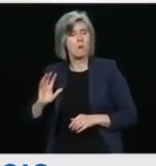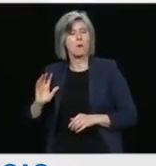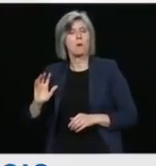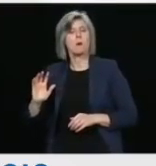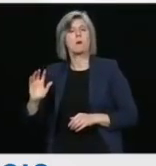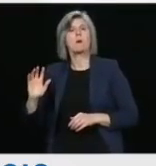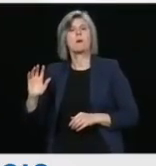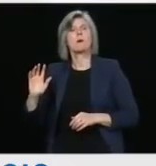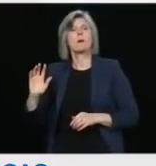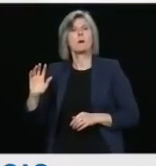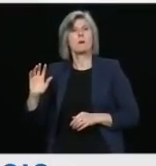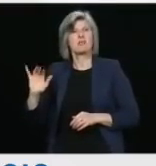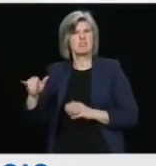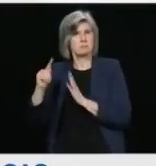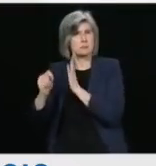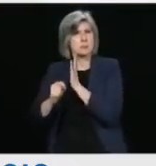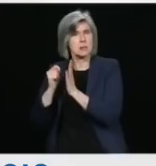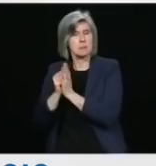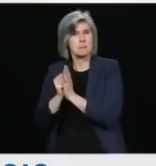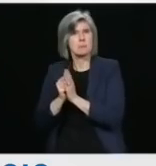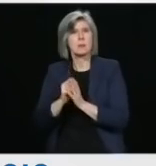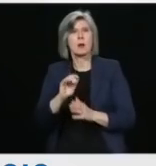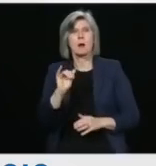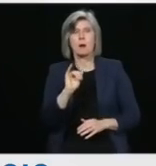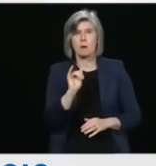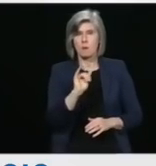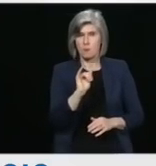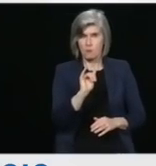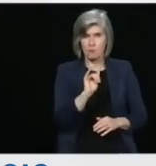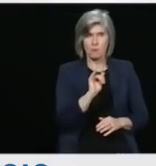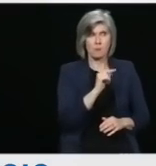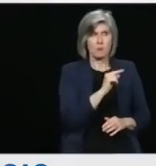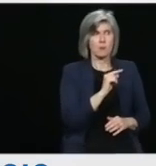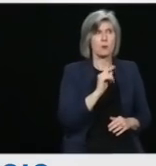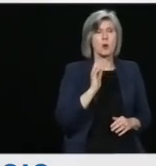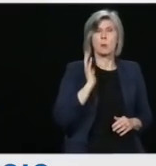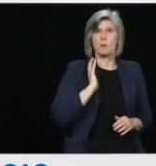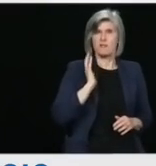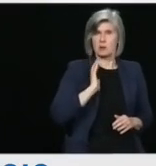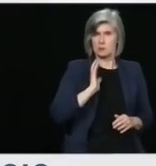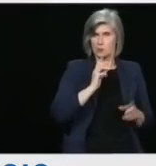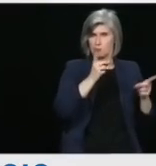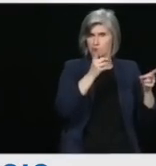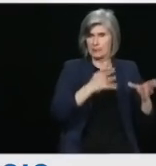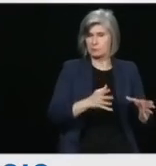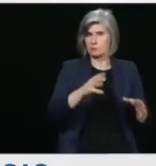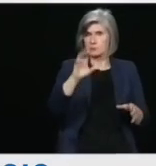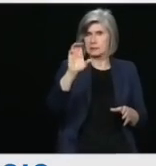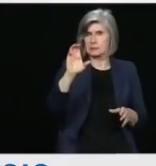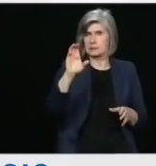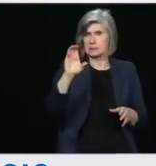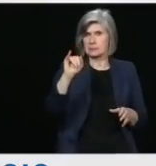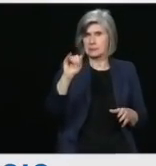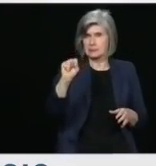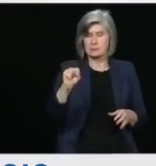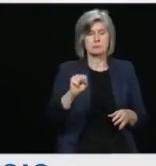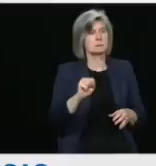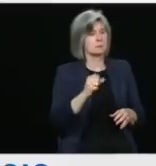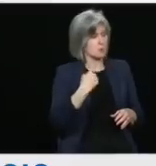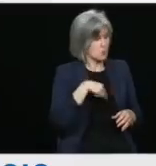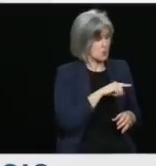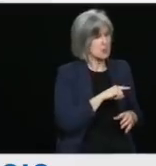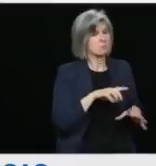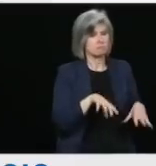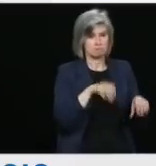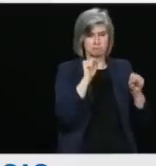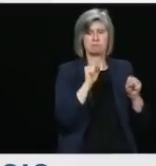operations, and my predecessor, the previous director of CSIS, we took accountability for the actions of all employees. We didn't shy away from that accountability.